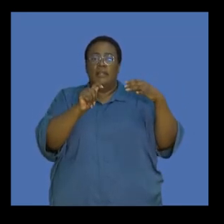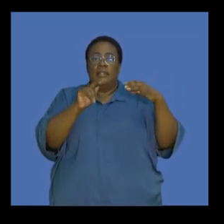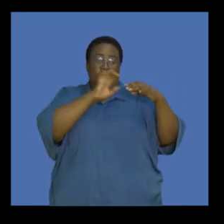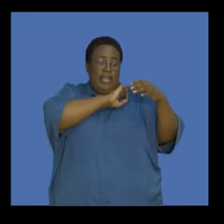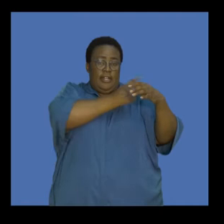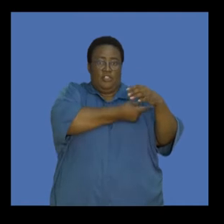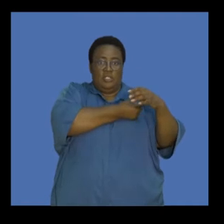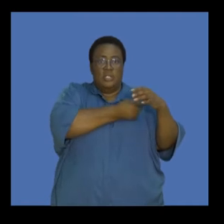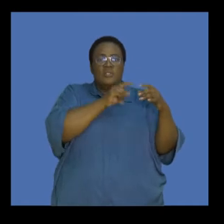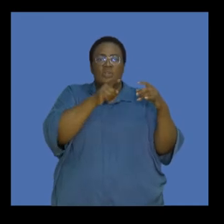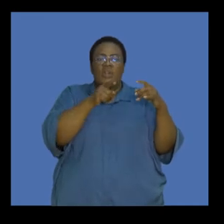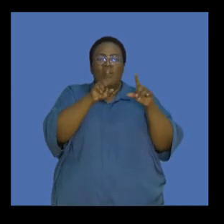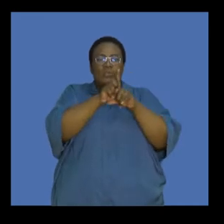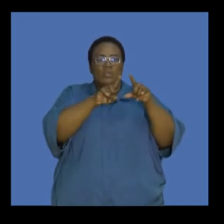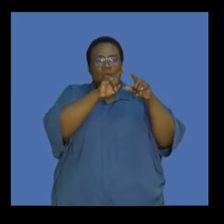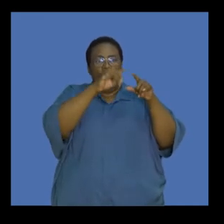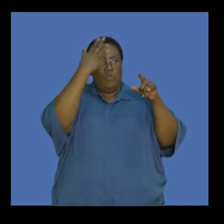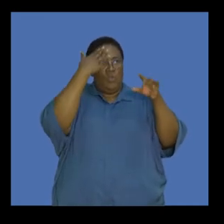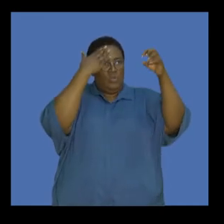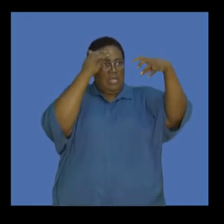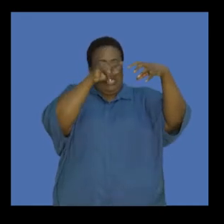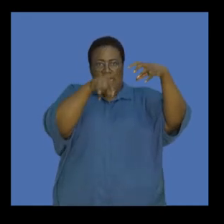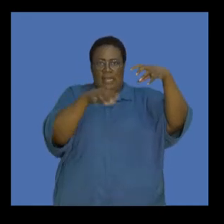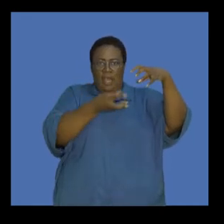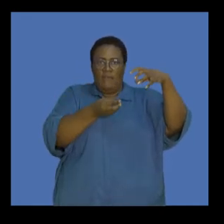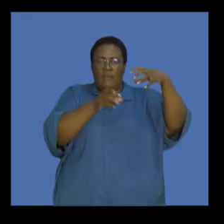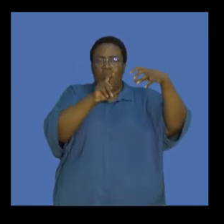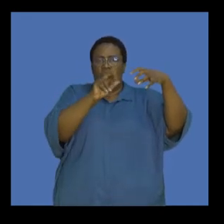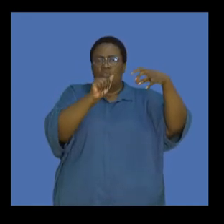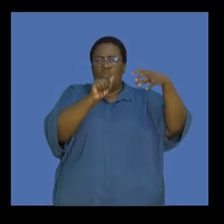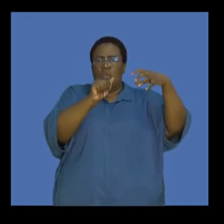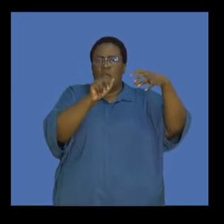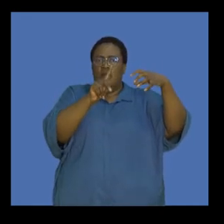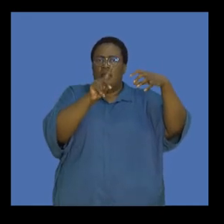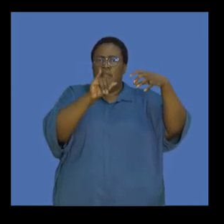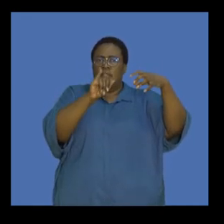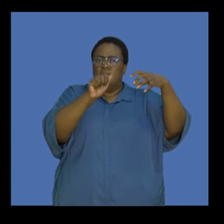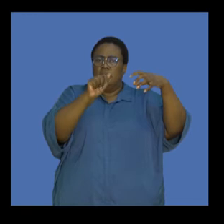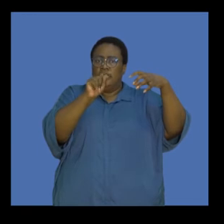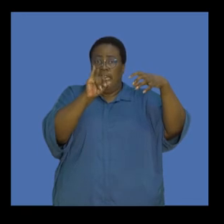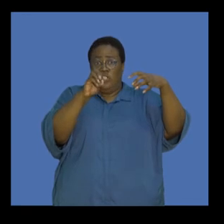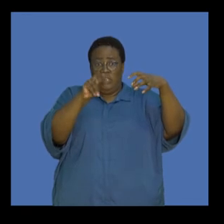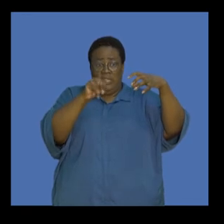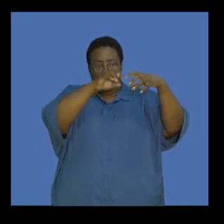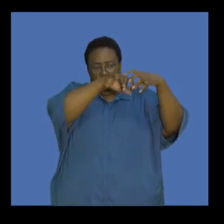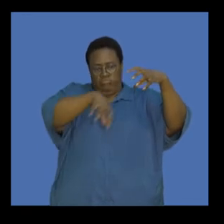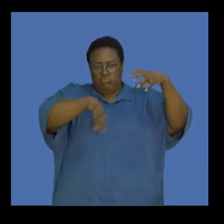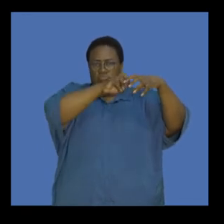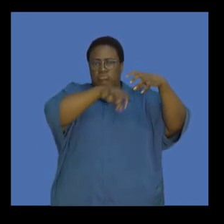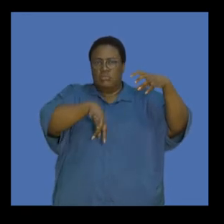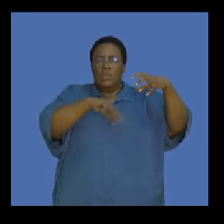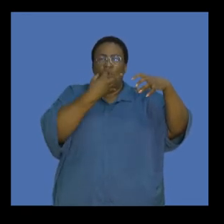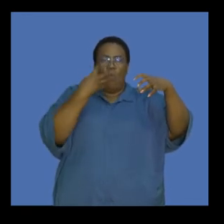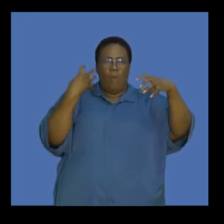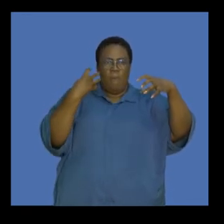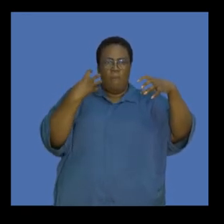the radiation that is going to warm the Earth up. And we know that if you stand in the sun on a